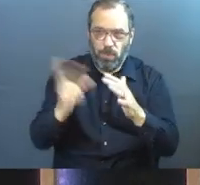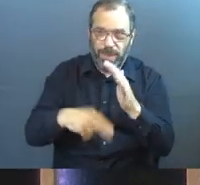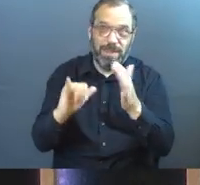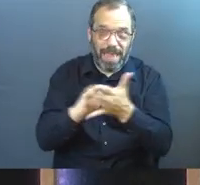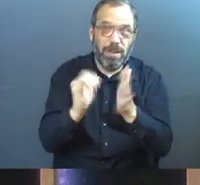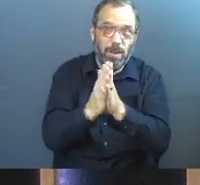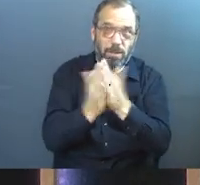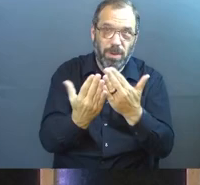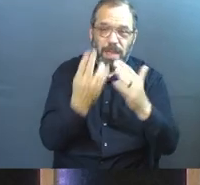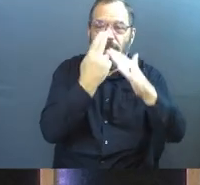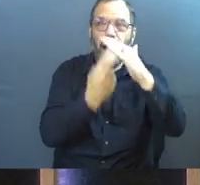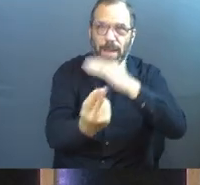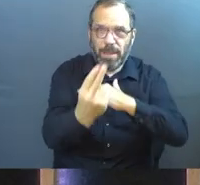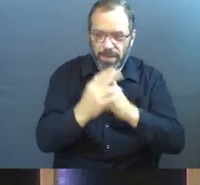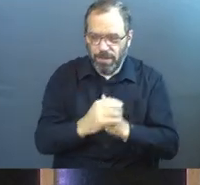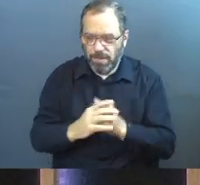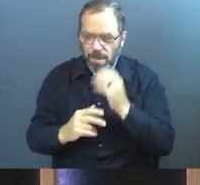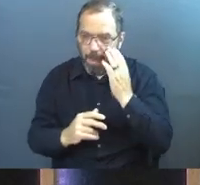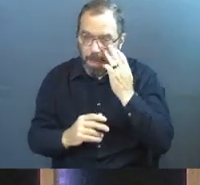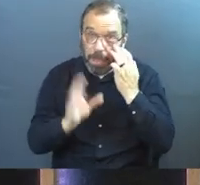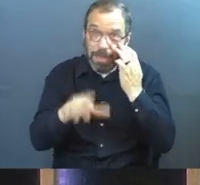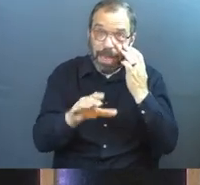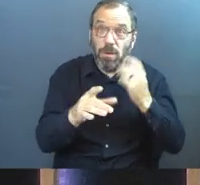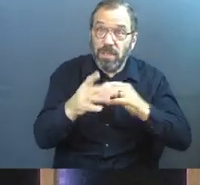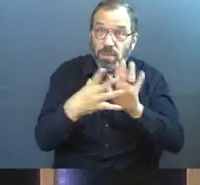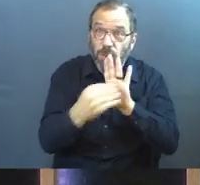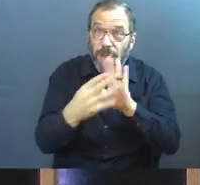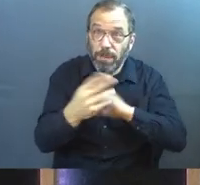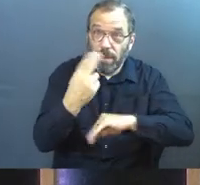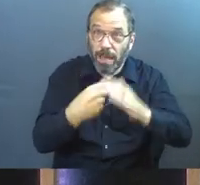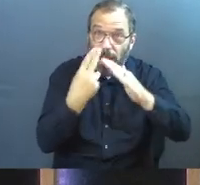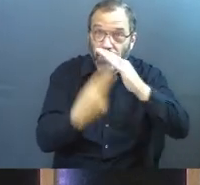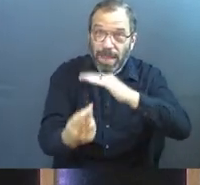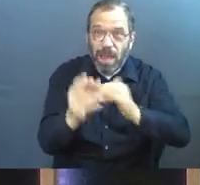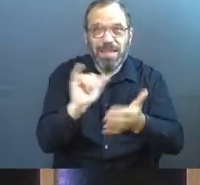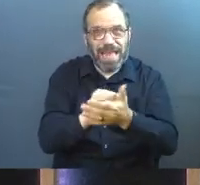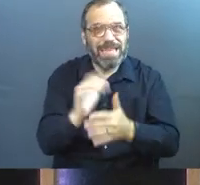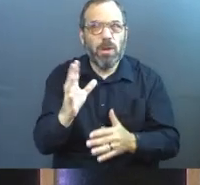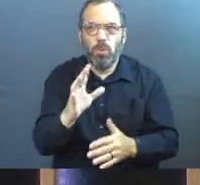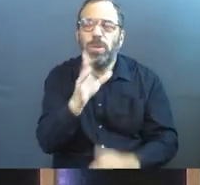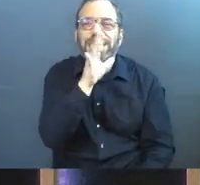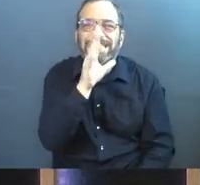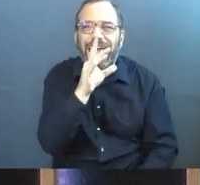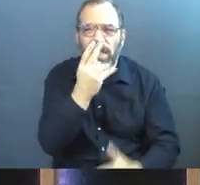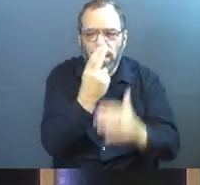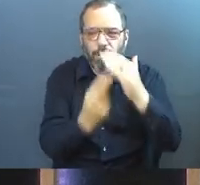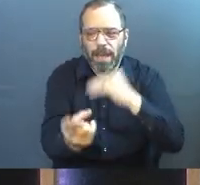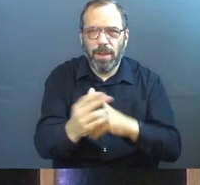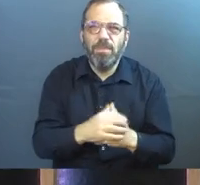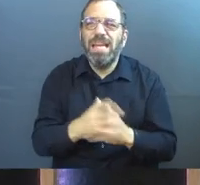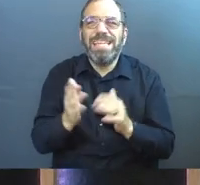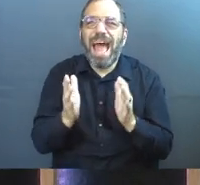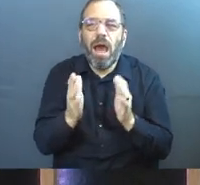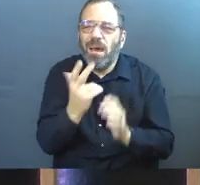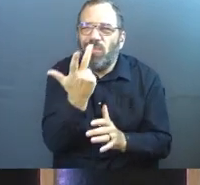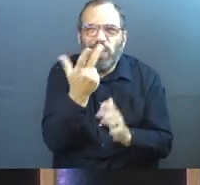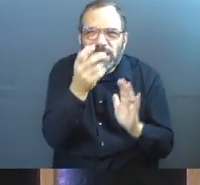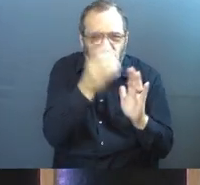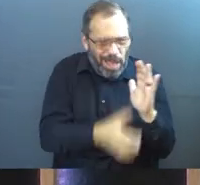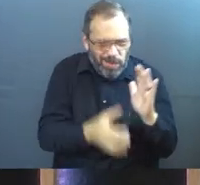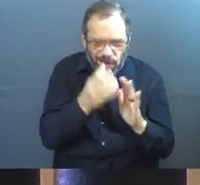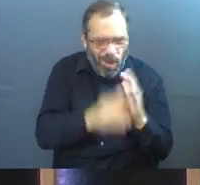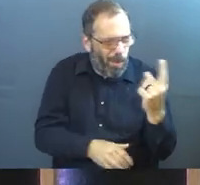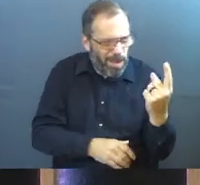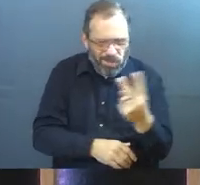Amen. And we started last week and we started in chapter one last week. It's a tiny little three chapter